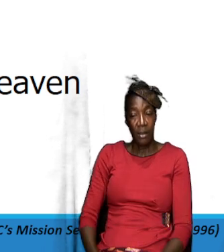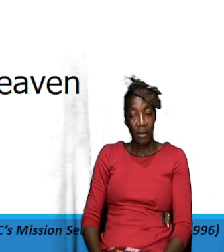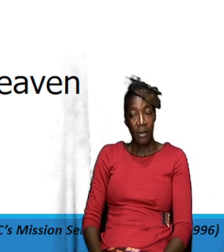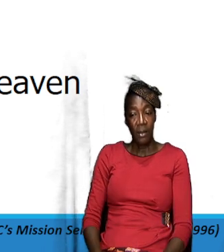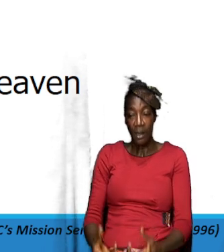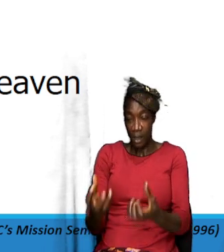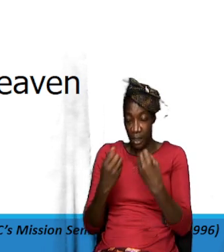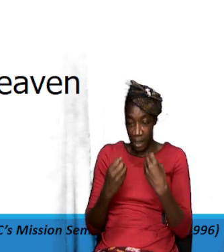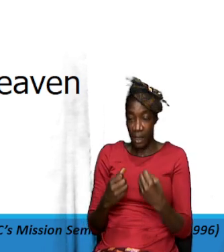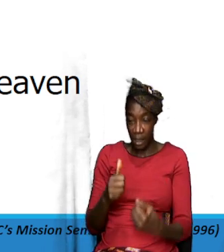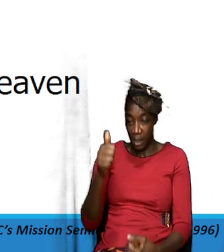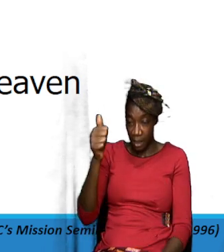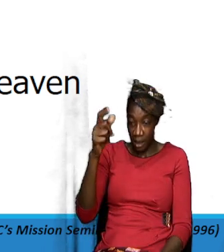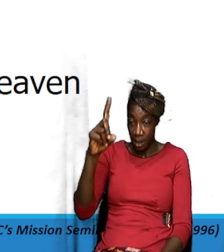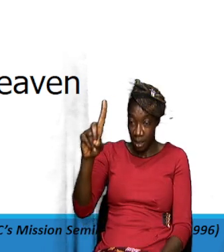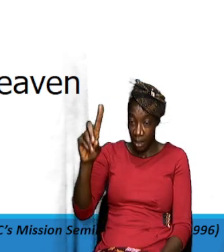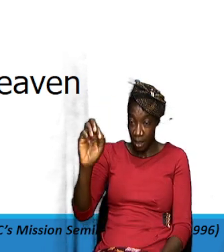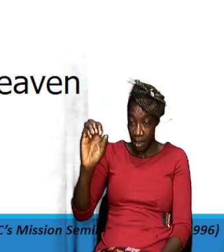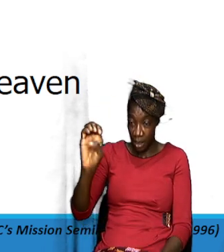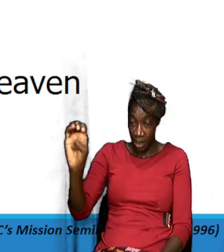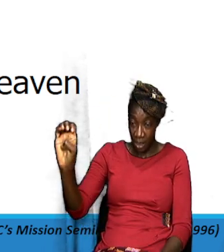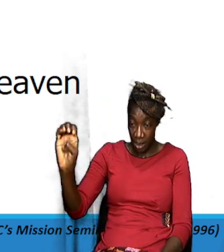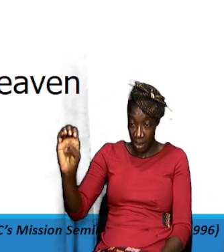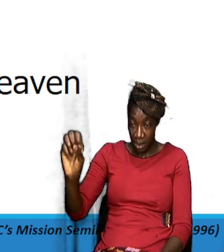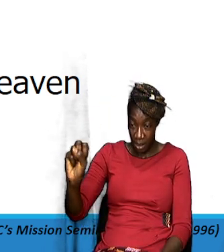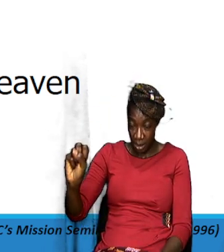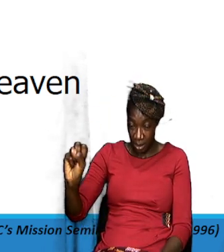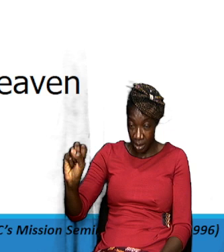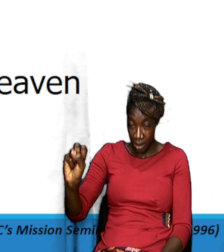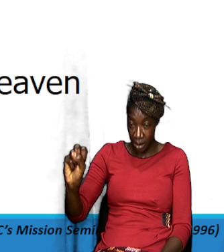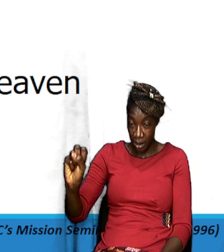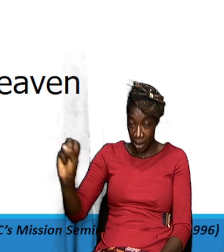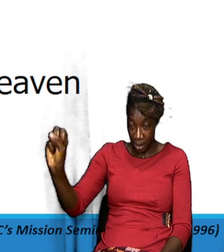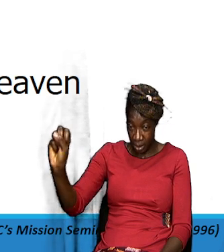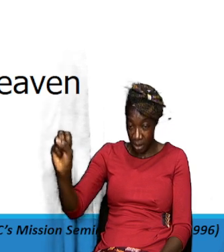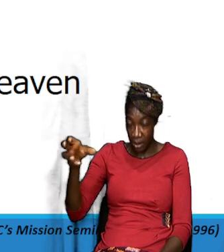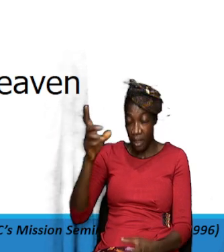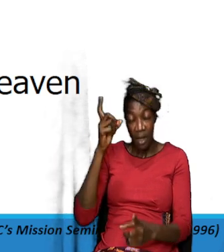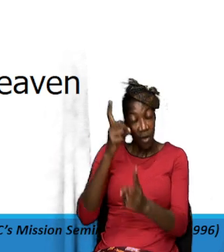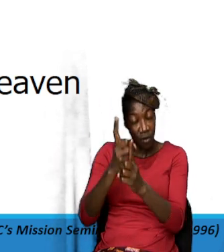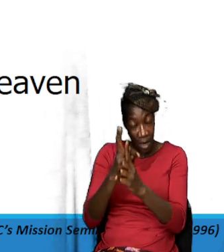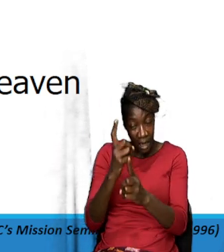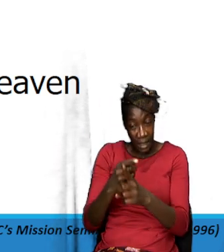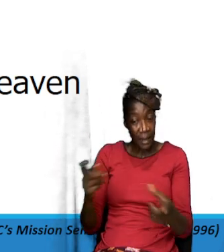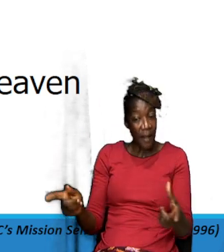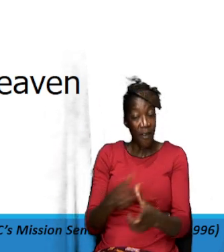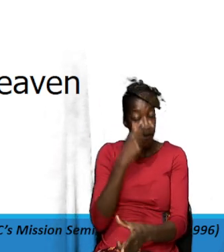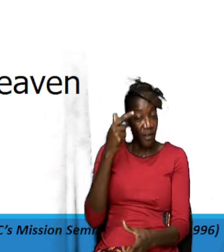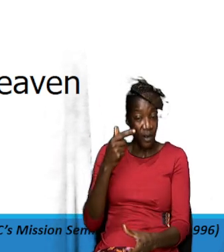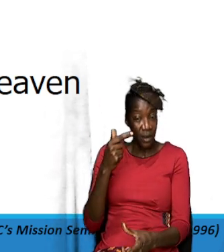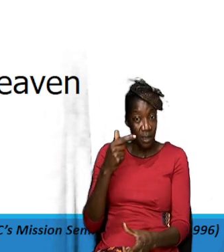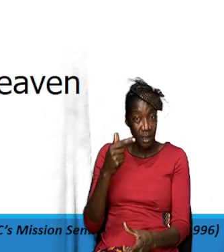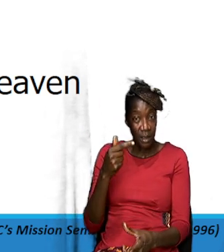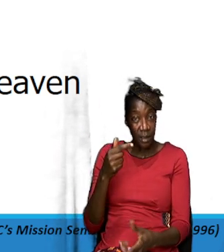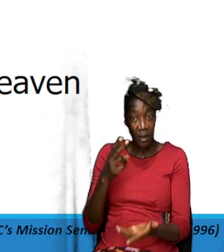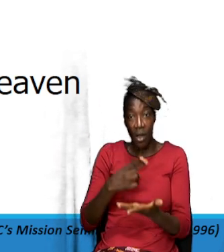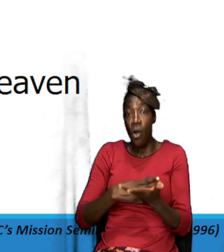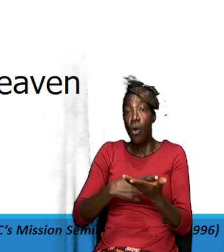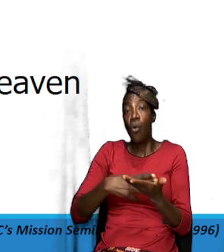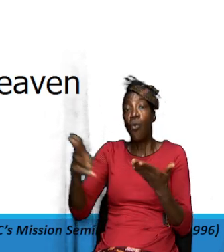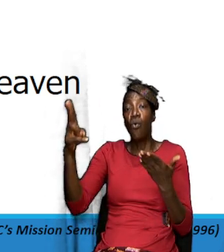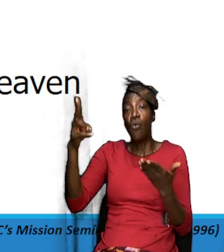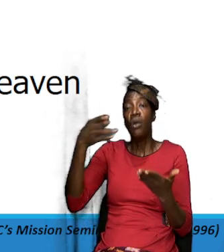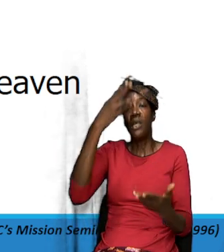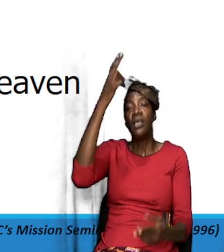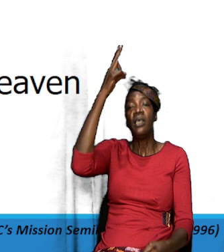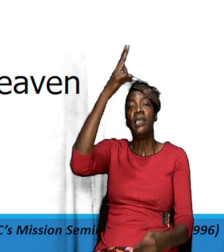the address right so the first petition here is hallowed be thy name